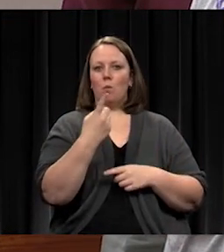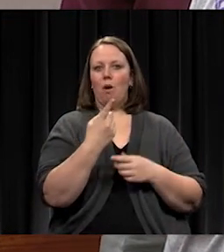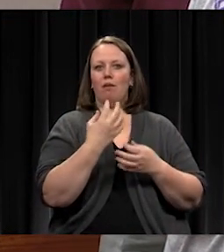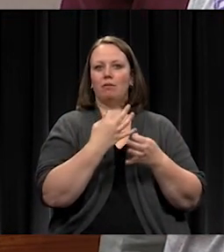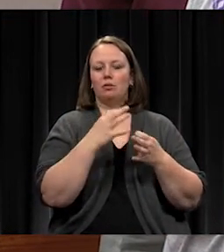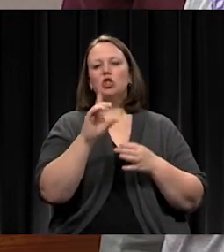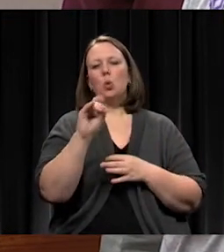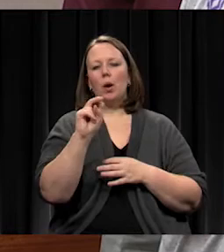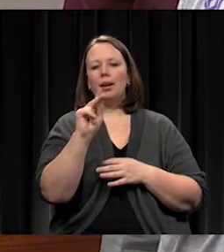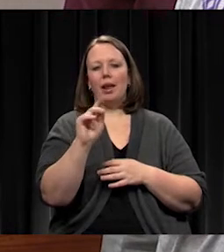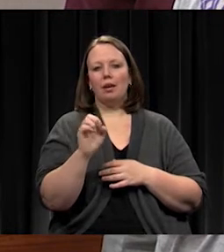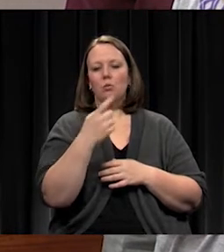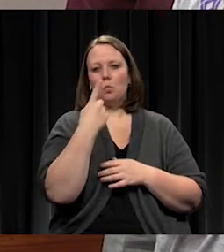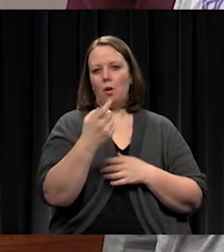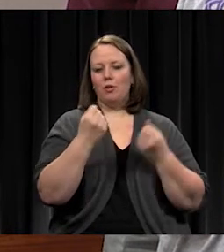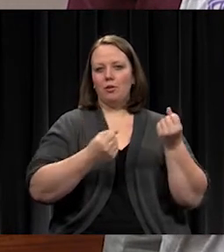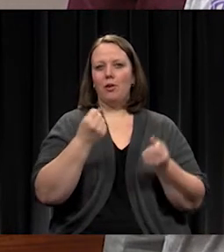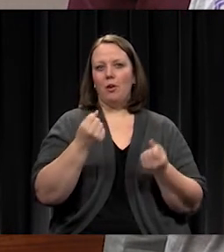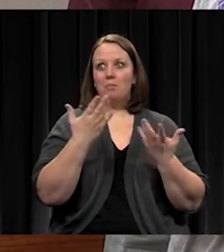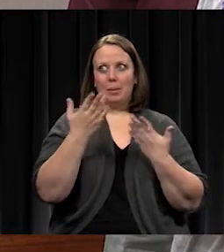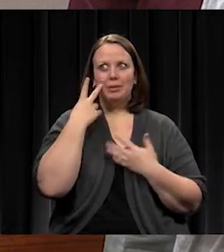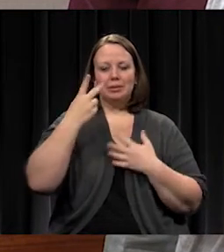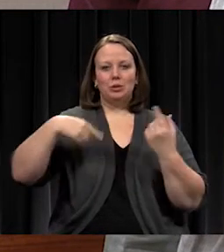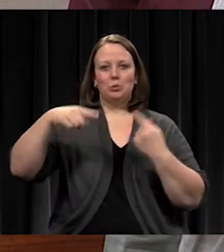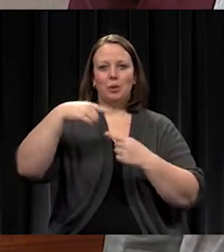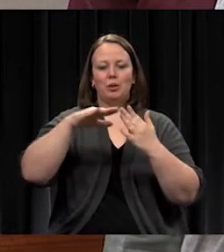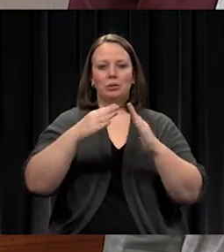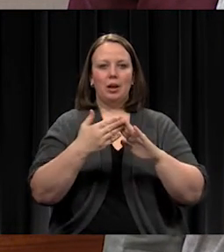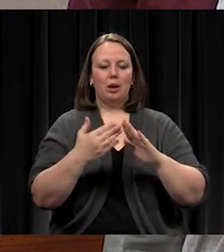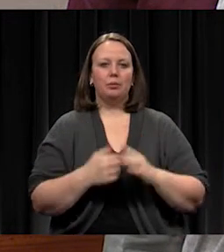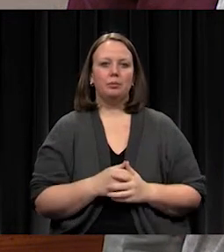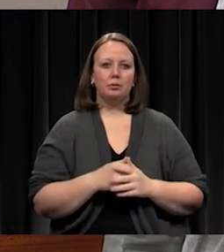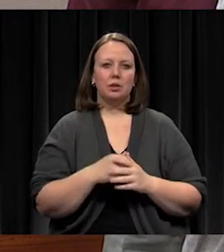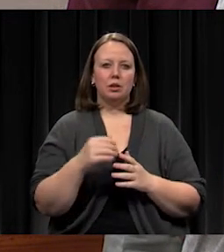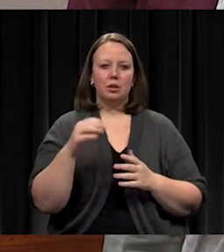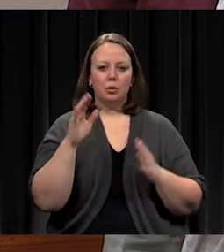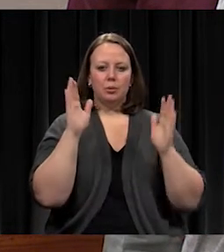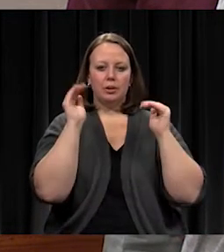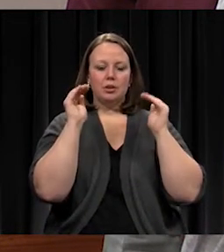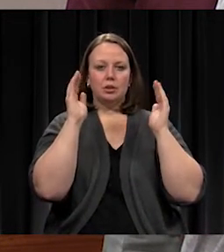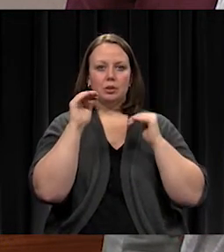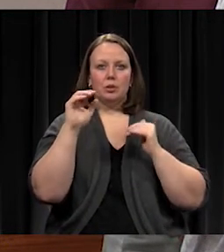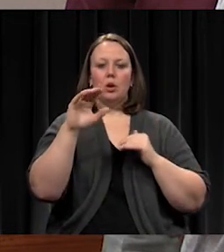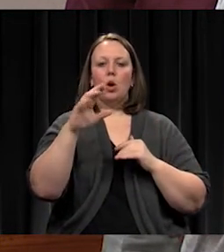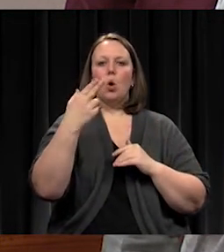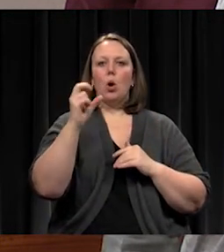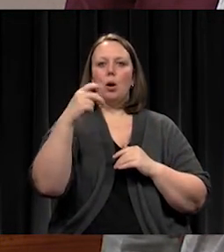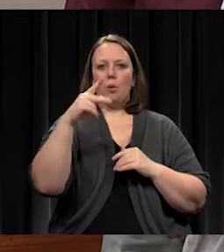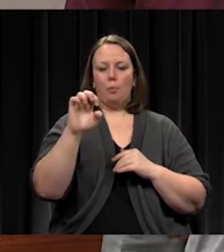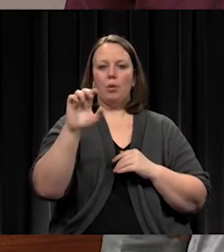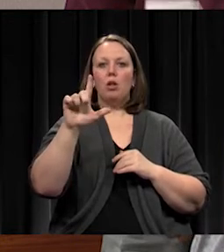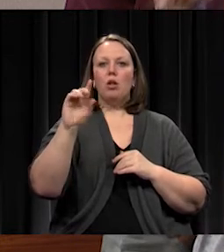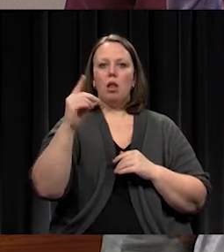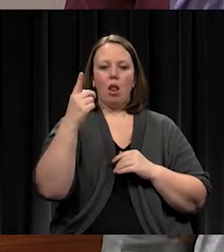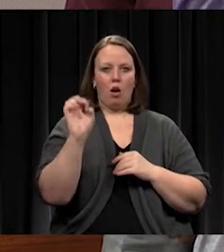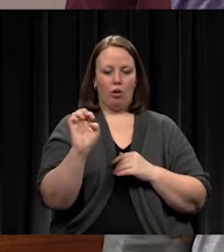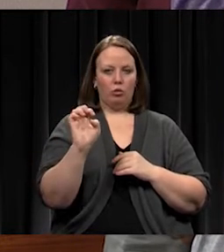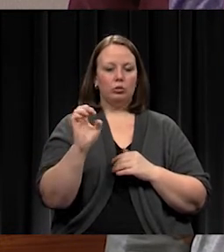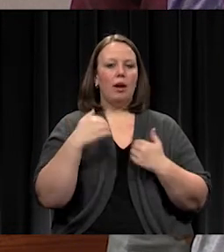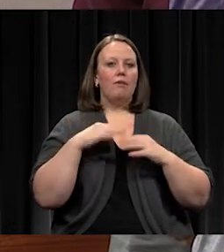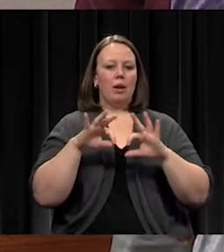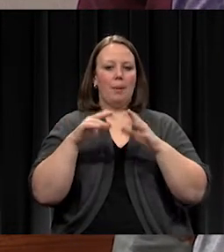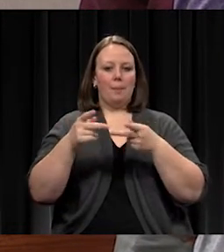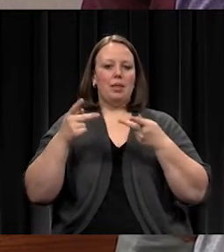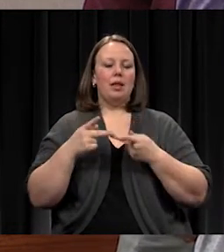cancer patients can stay while they're getting treatment with their family. It's at absolutely no expense. They can stay there. They don't have to worry about